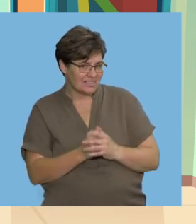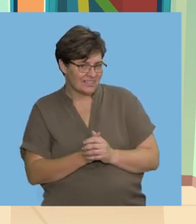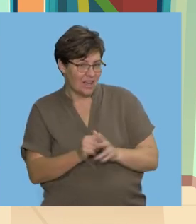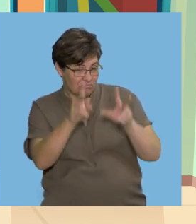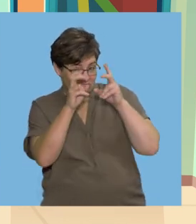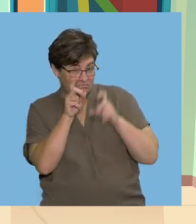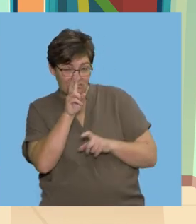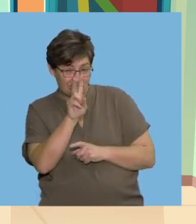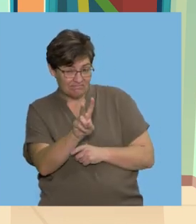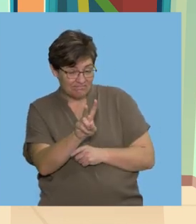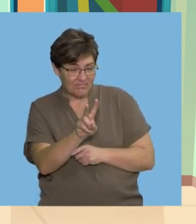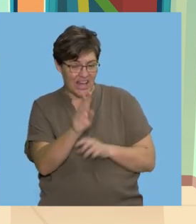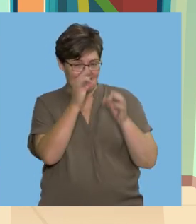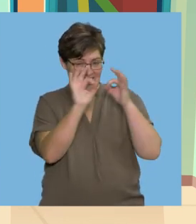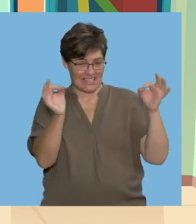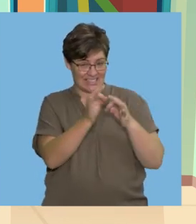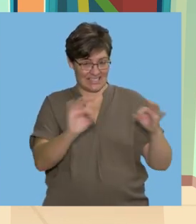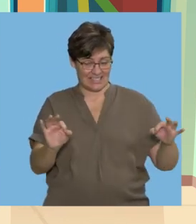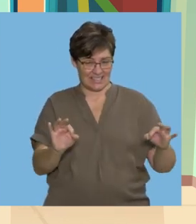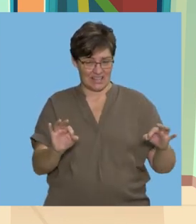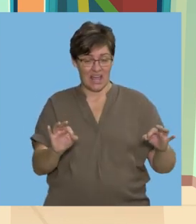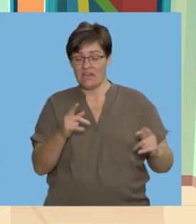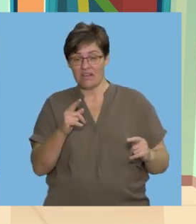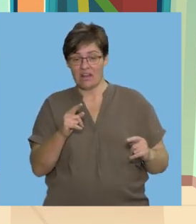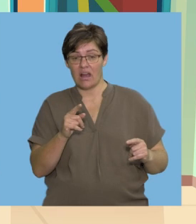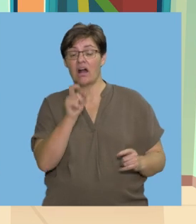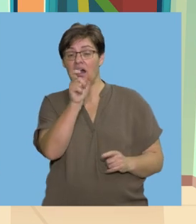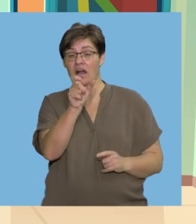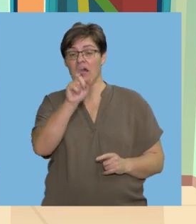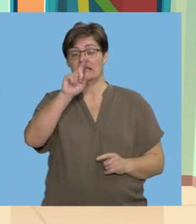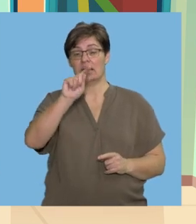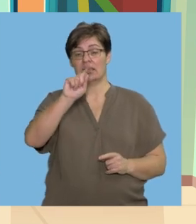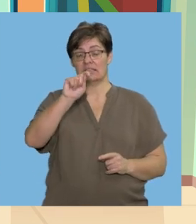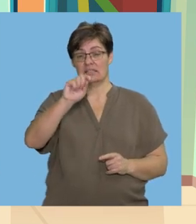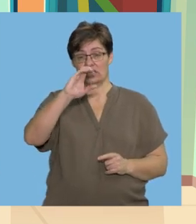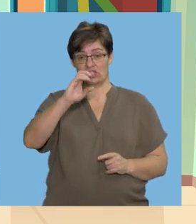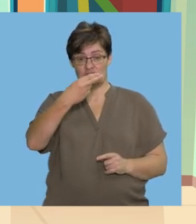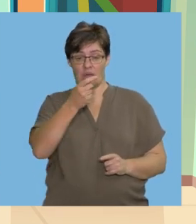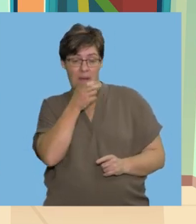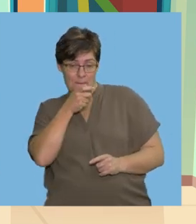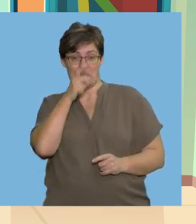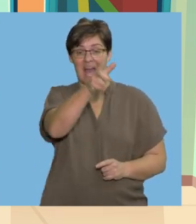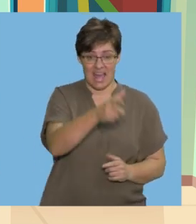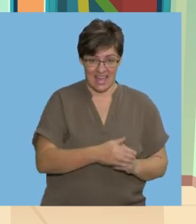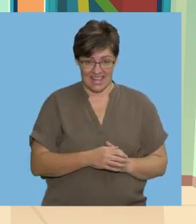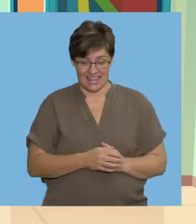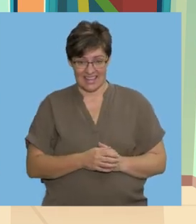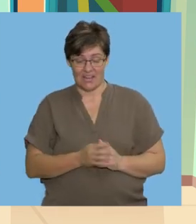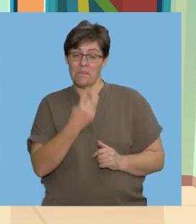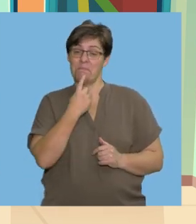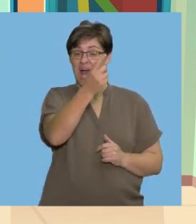you listen Listen carefully to the sentences And shout out the word that has the ch sound